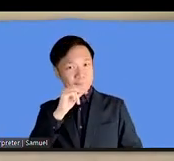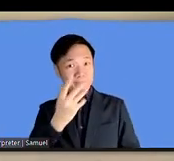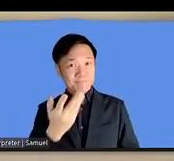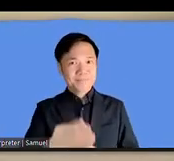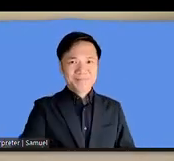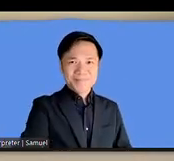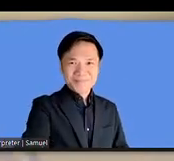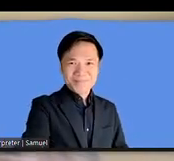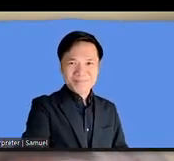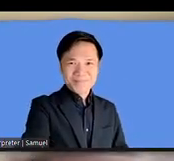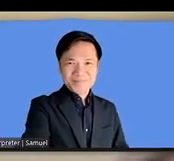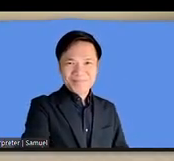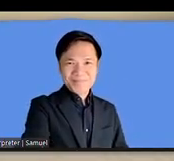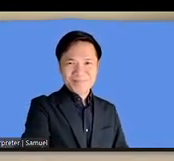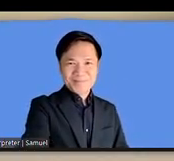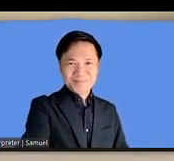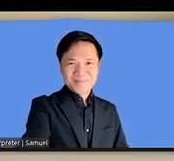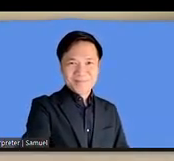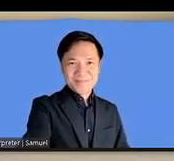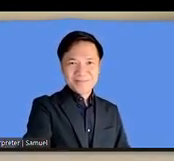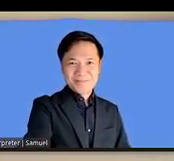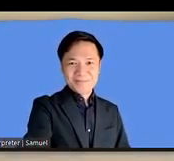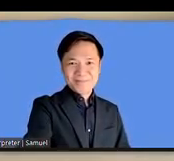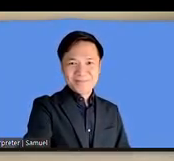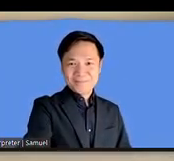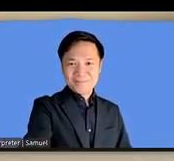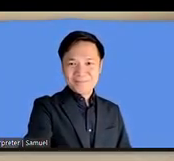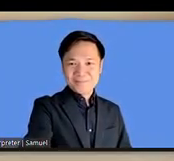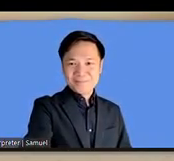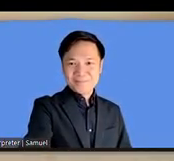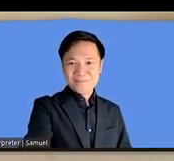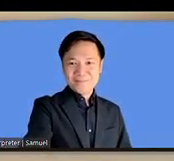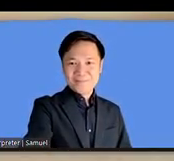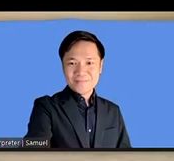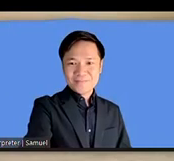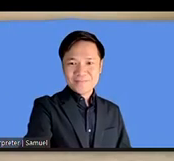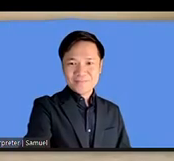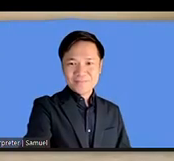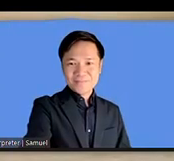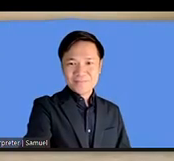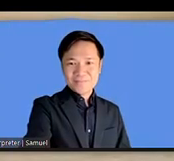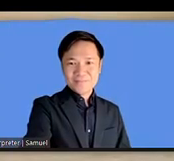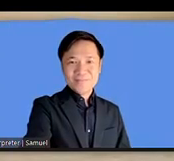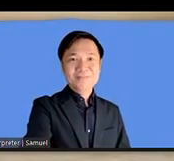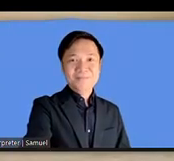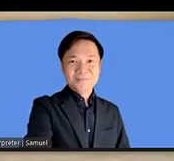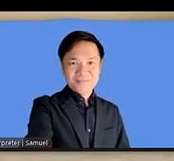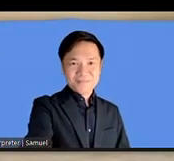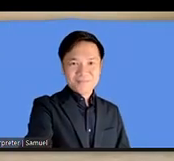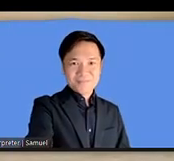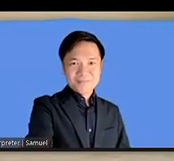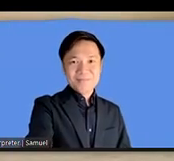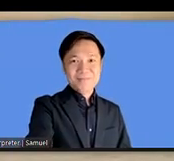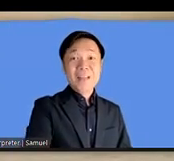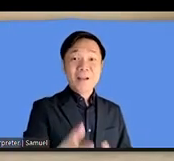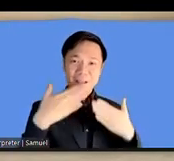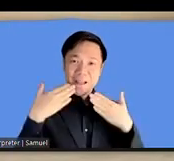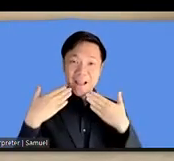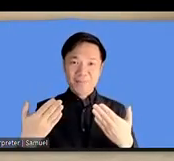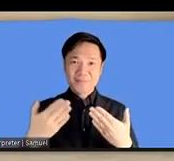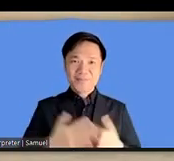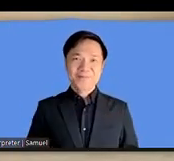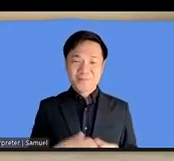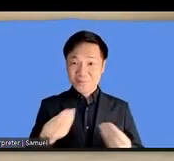yes yes and judith helestein so we also are happy to announce that